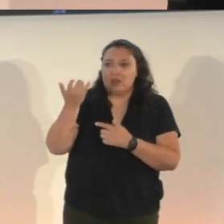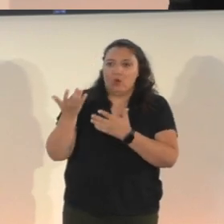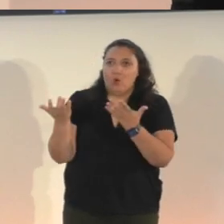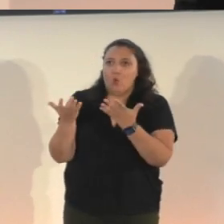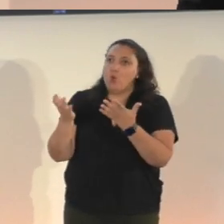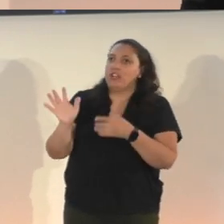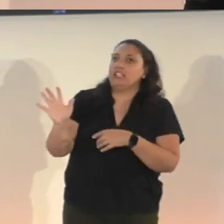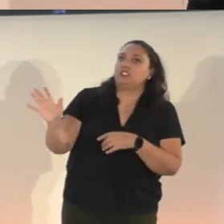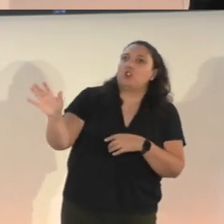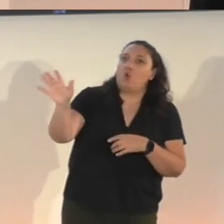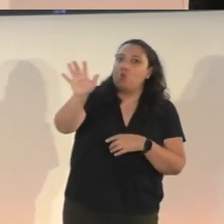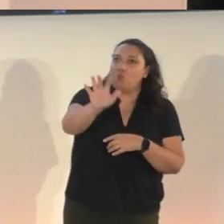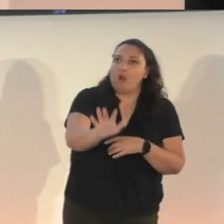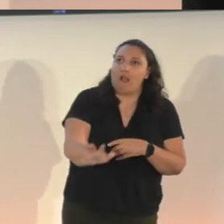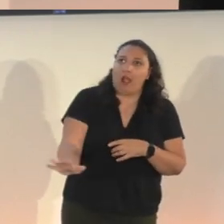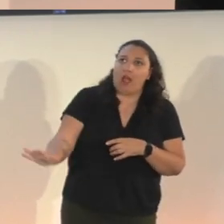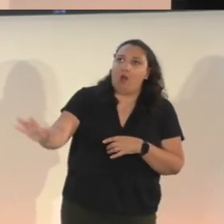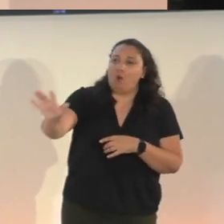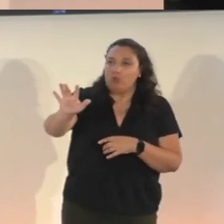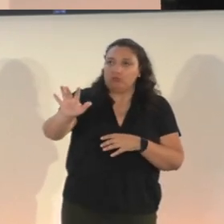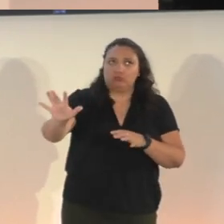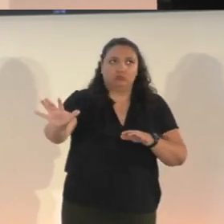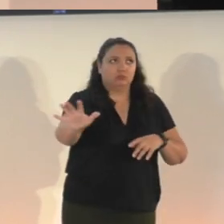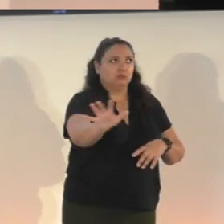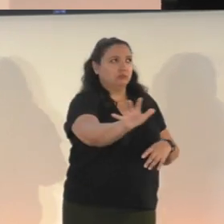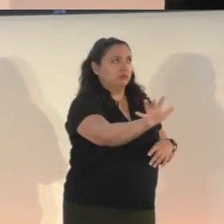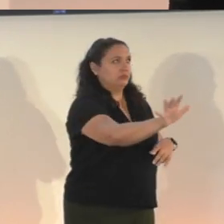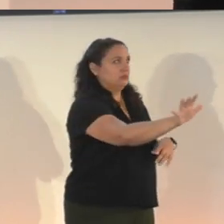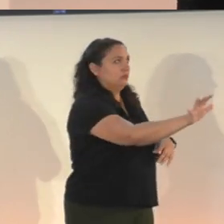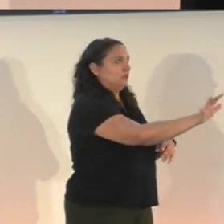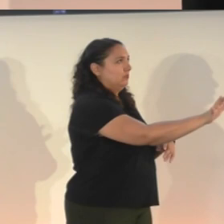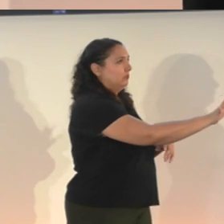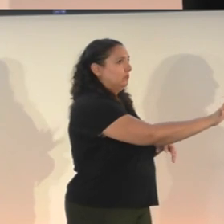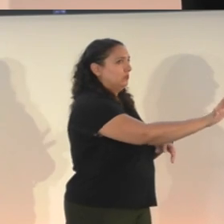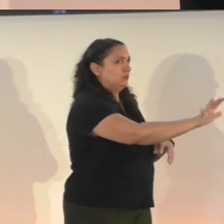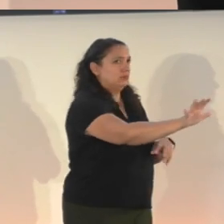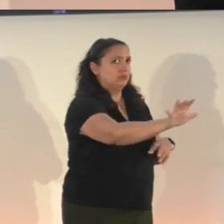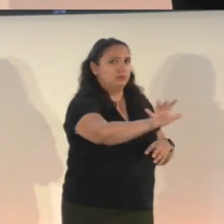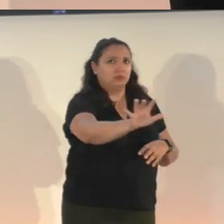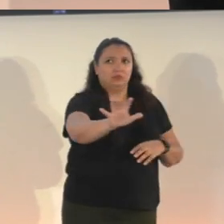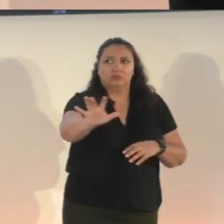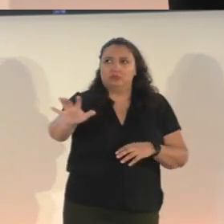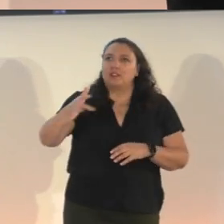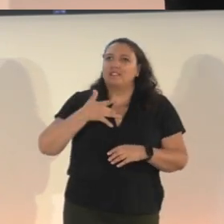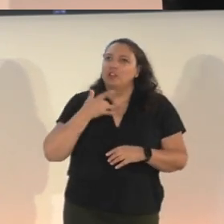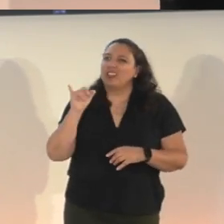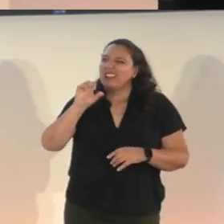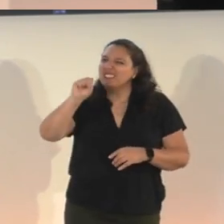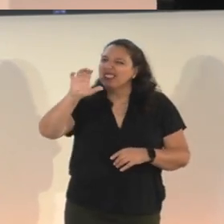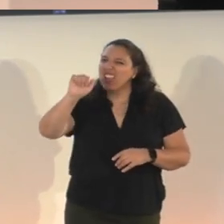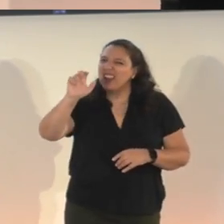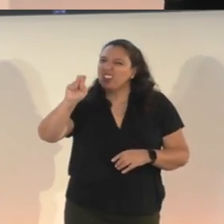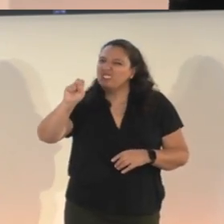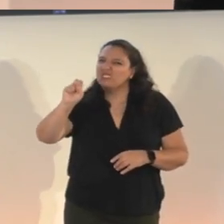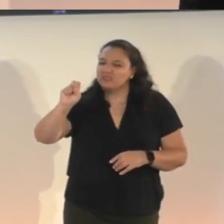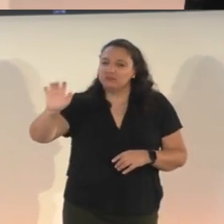around them and sort of have that in a more controlled and player-influenced